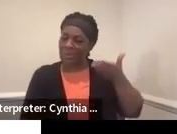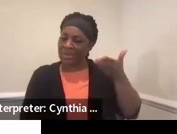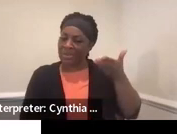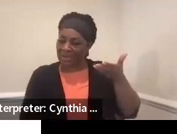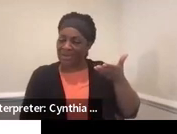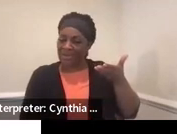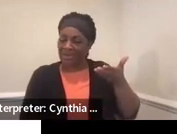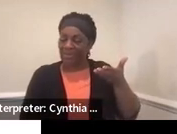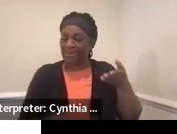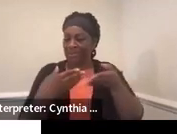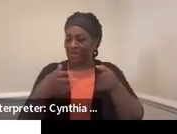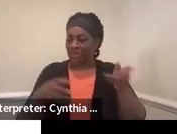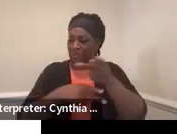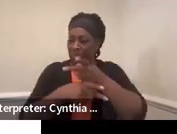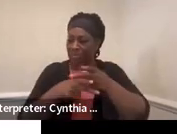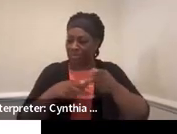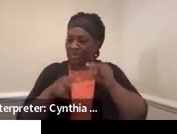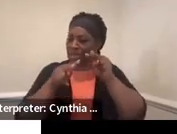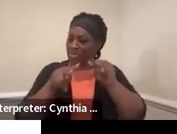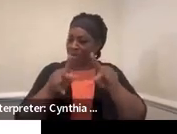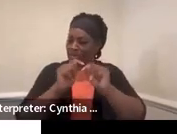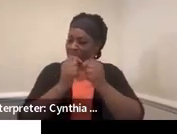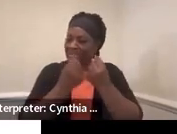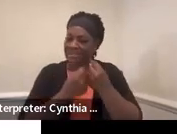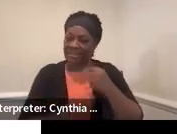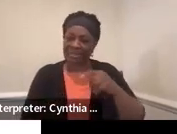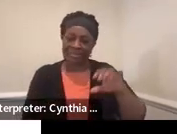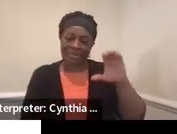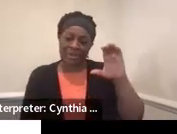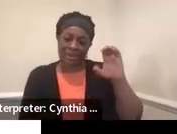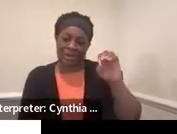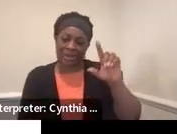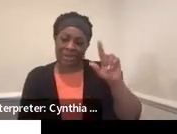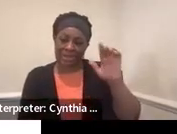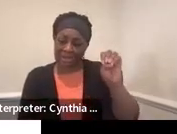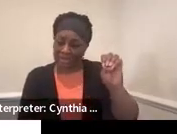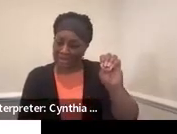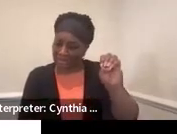general supervision and monitoring team. Colette, do you want to come on and say hello?